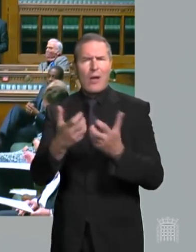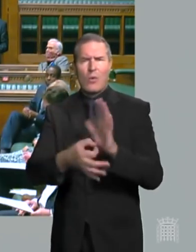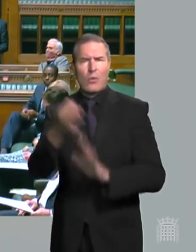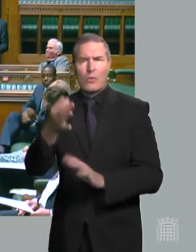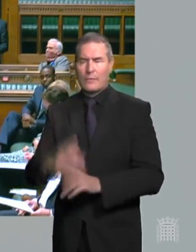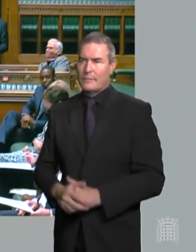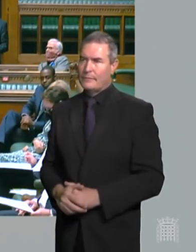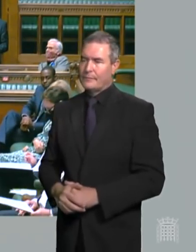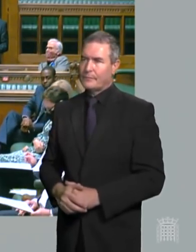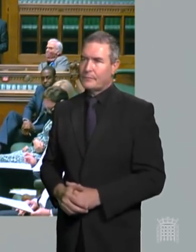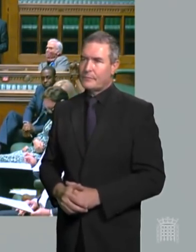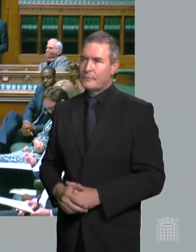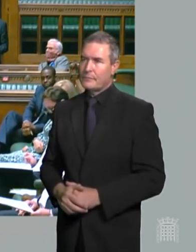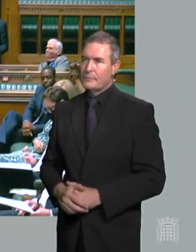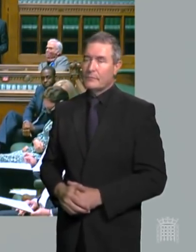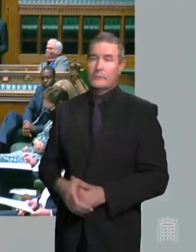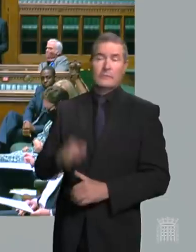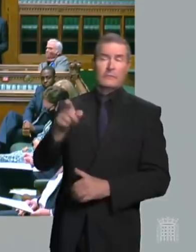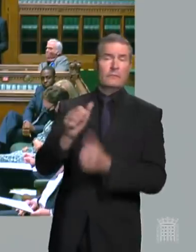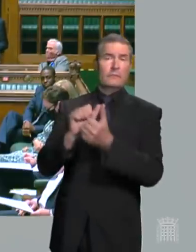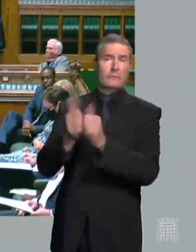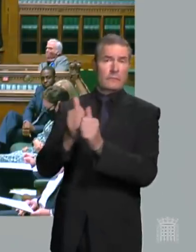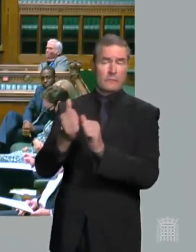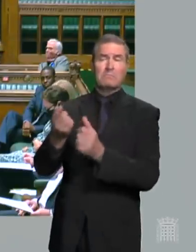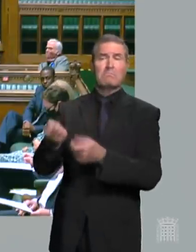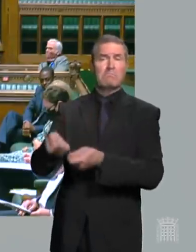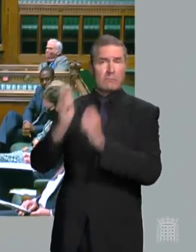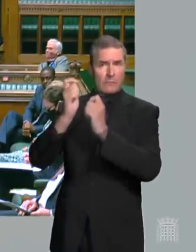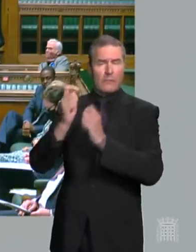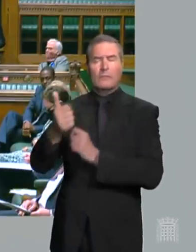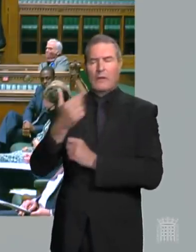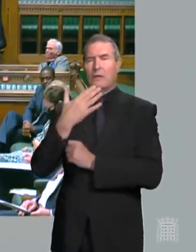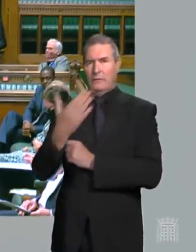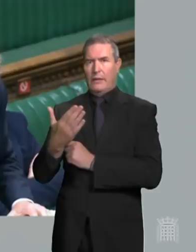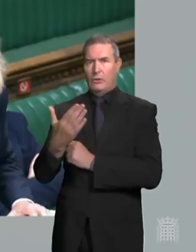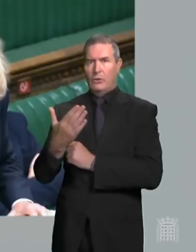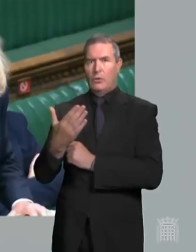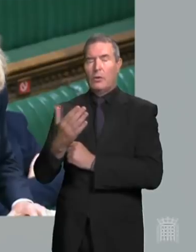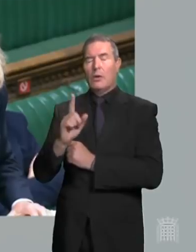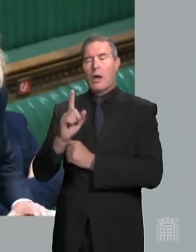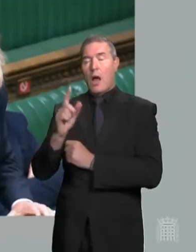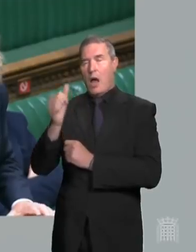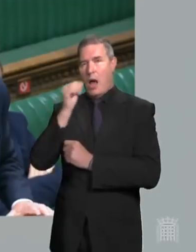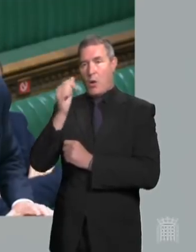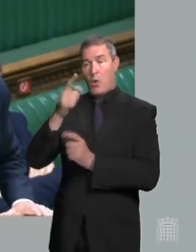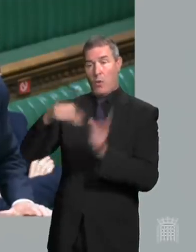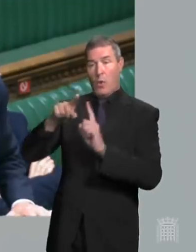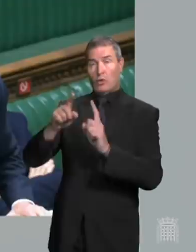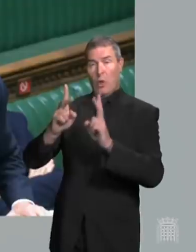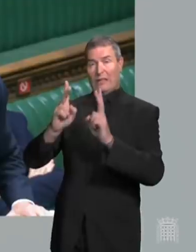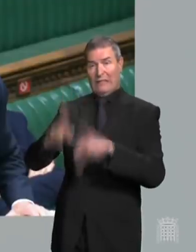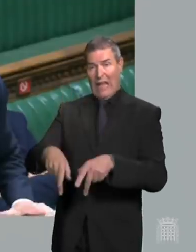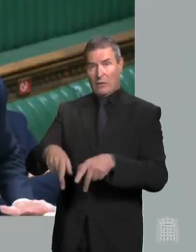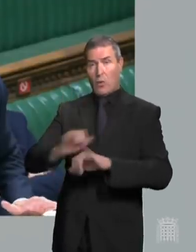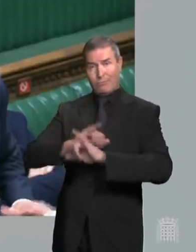I thank my honourable Frenut he's right to raise this although those who've been killed or seriously injured